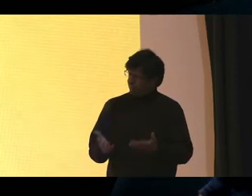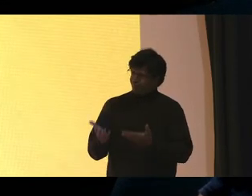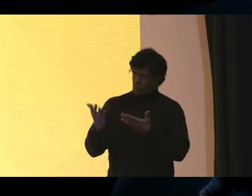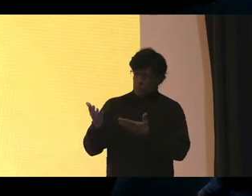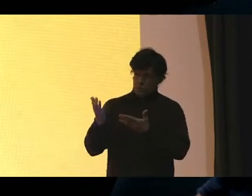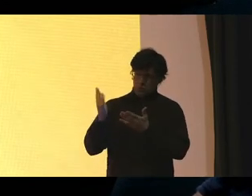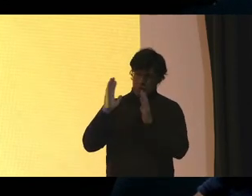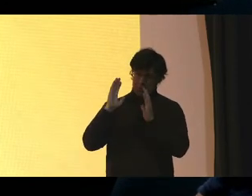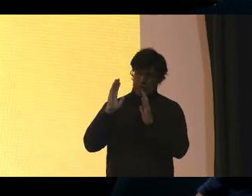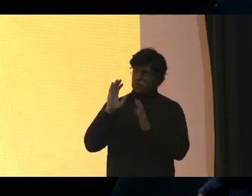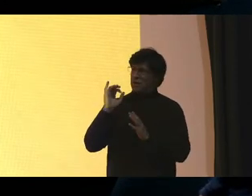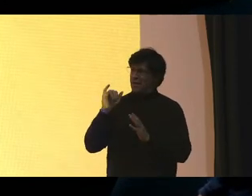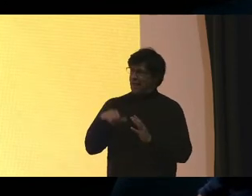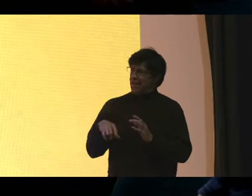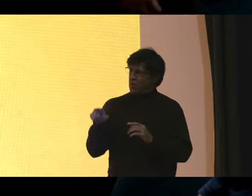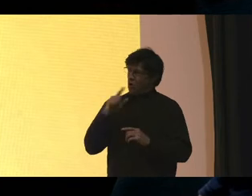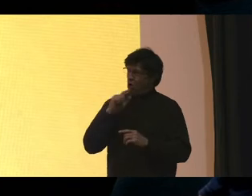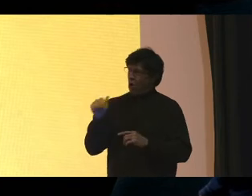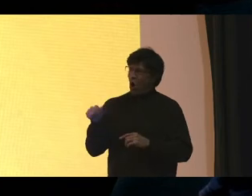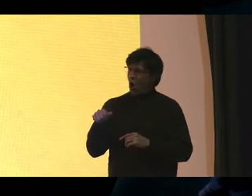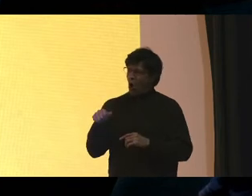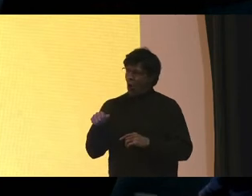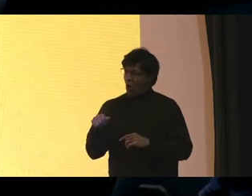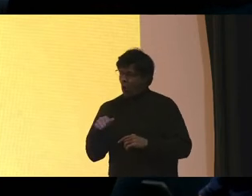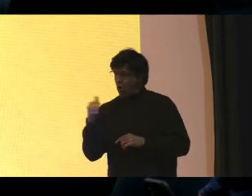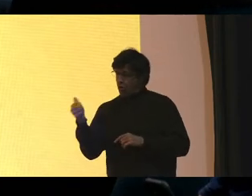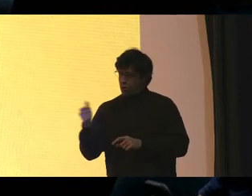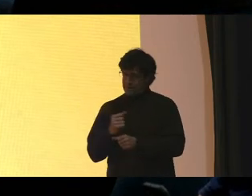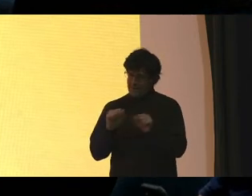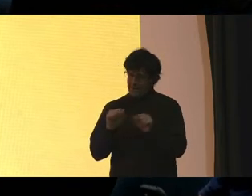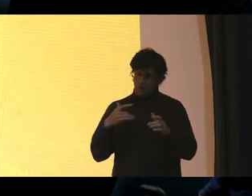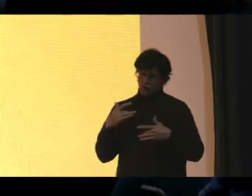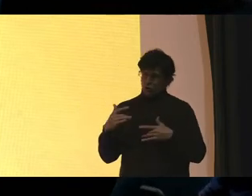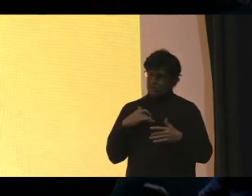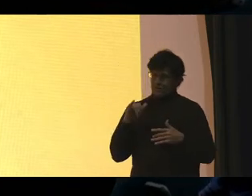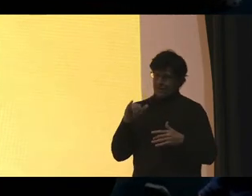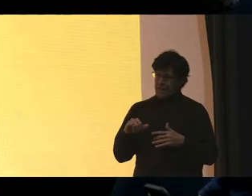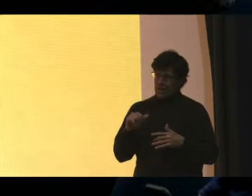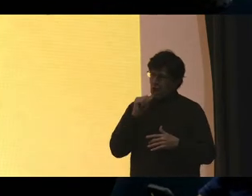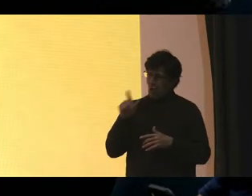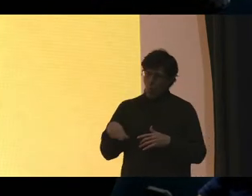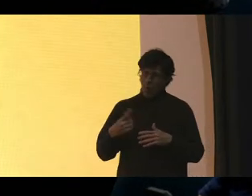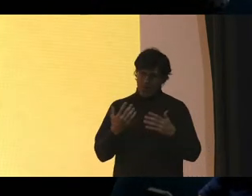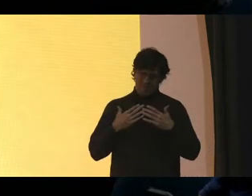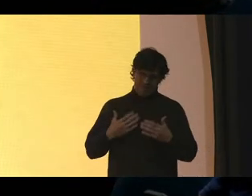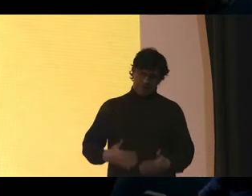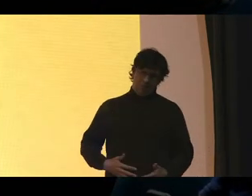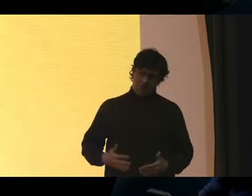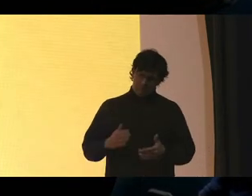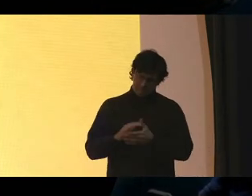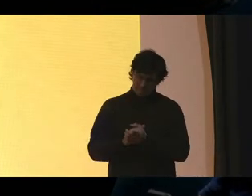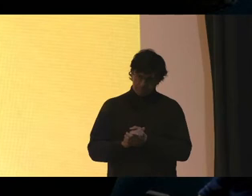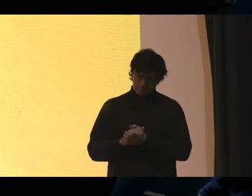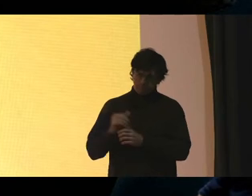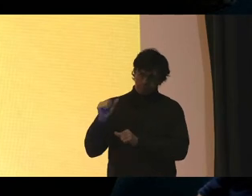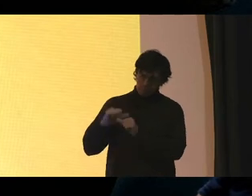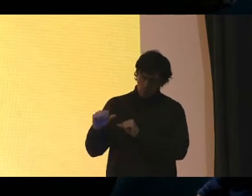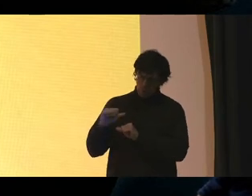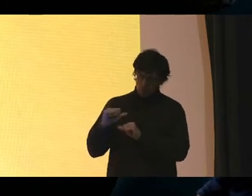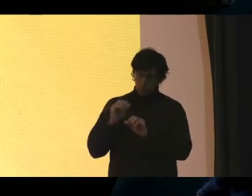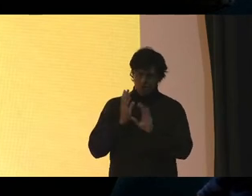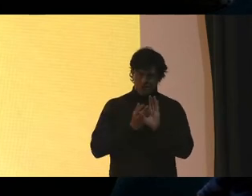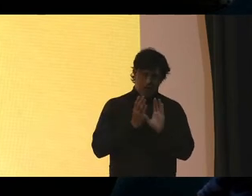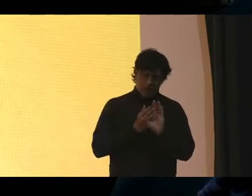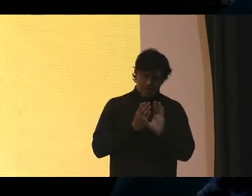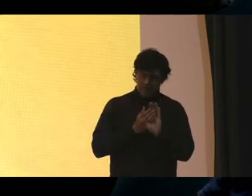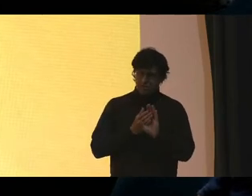there are other safety concerns that are not only physical, social, psychological,